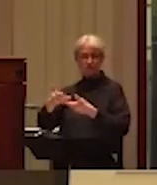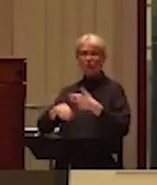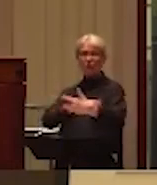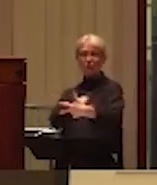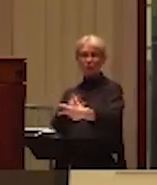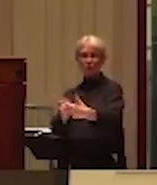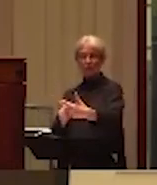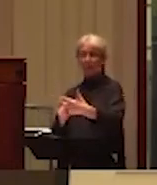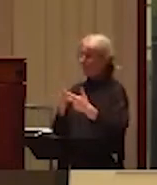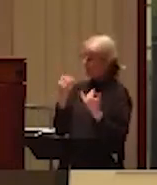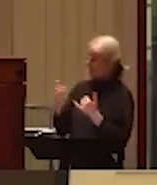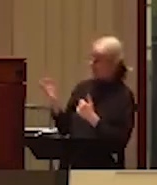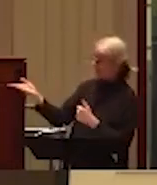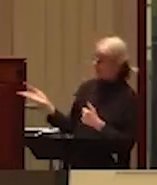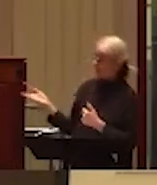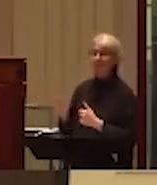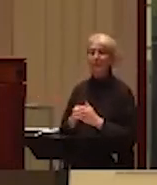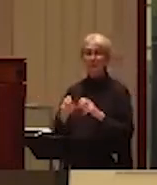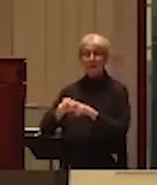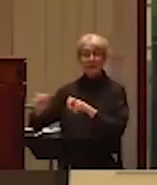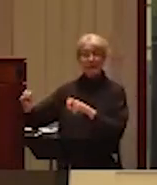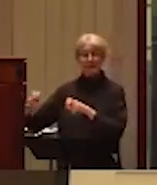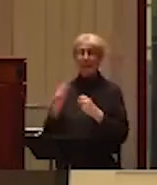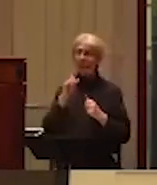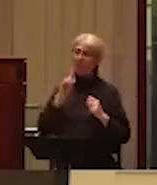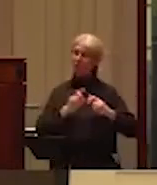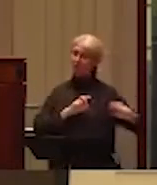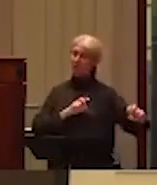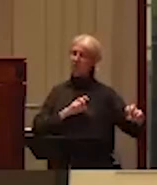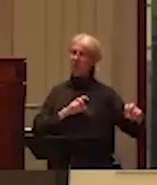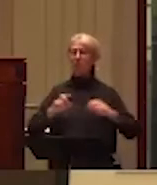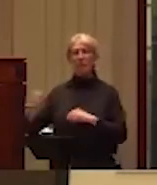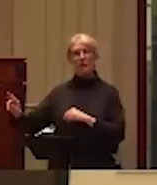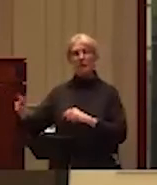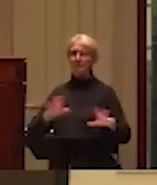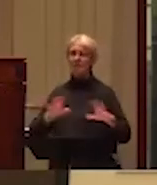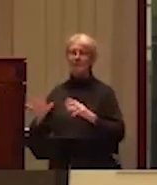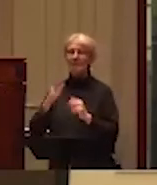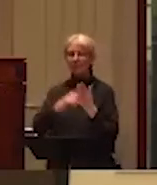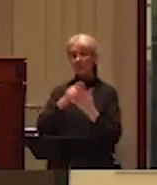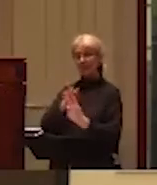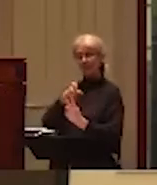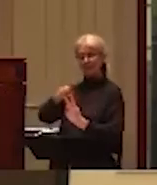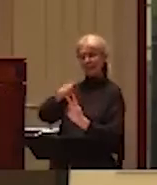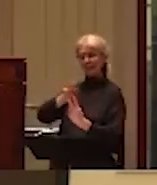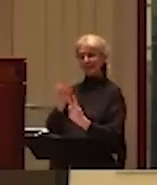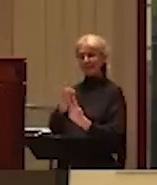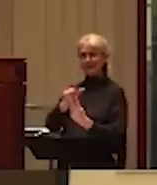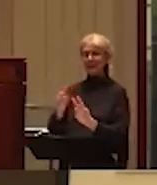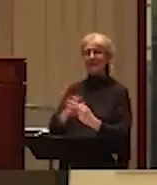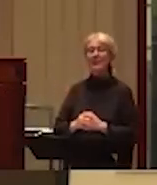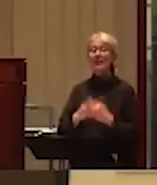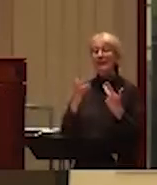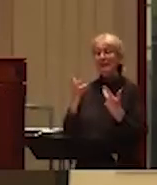and guests who are sitting to her right, or her left, I should say. Sometimes I do transpose those things. Following